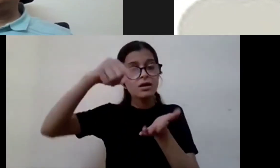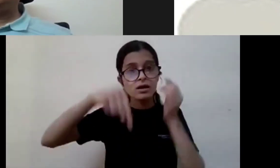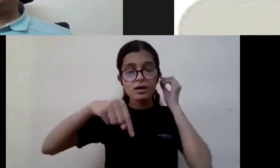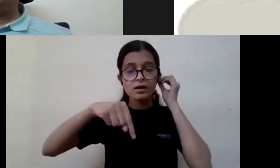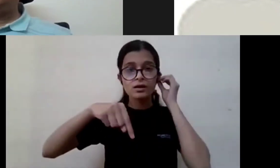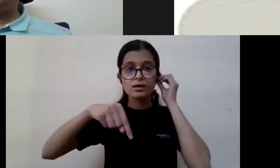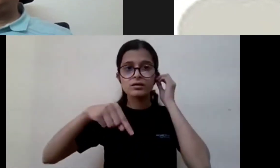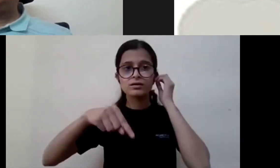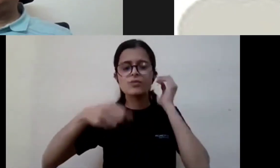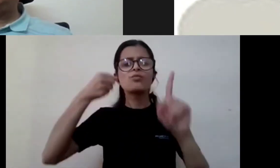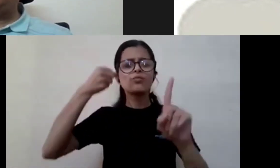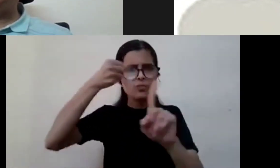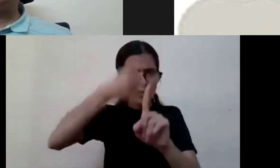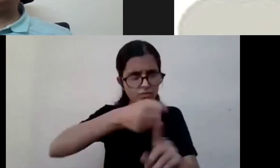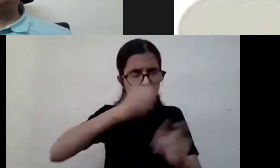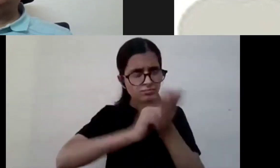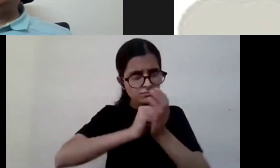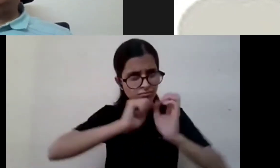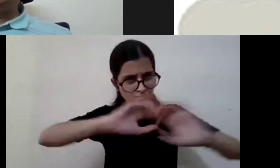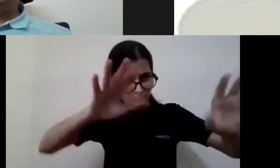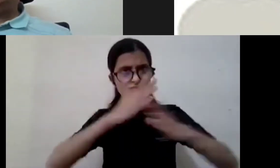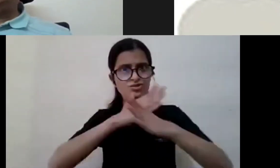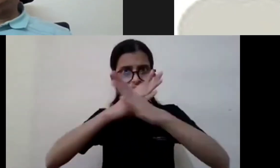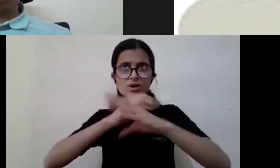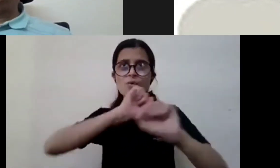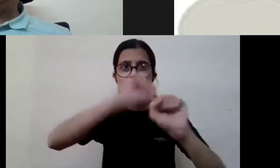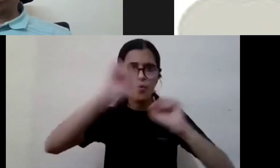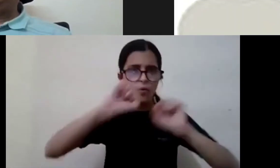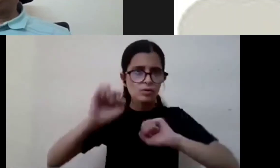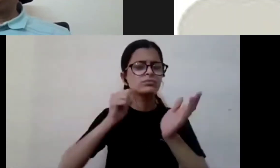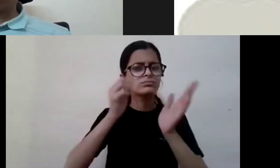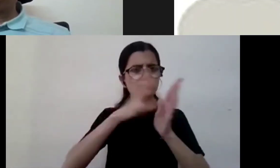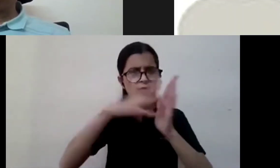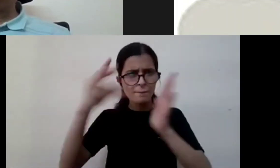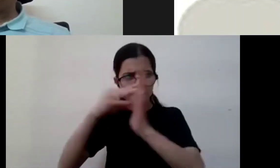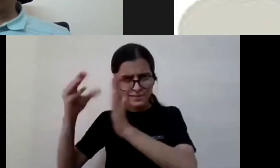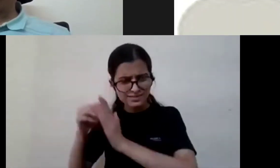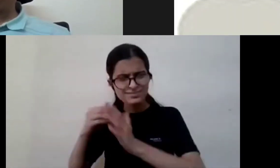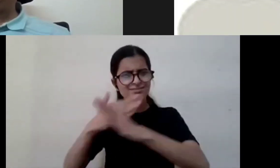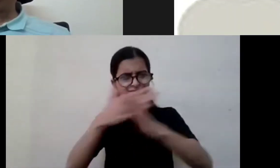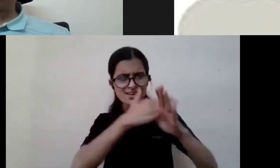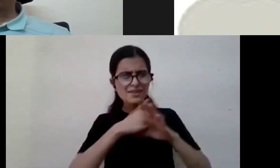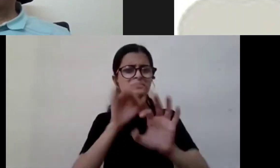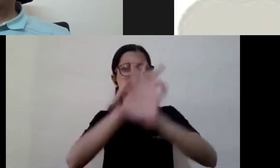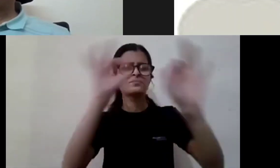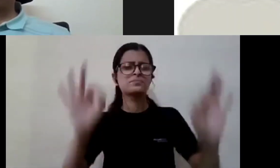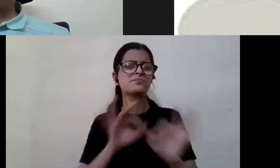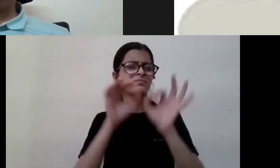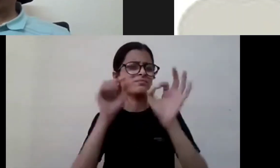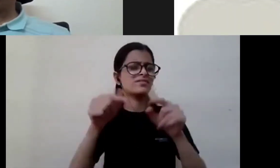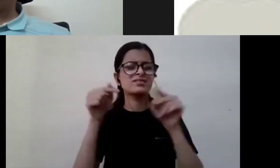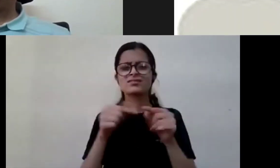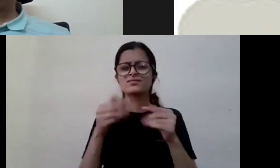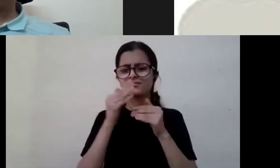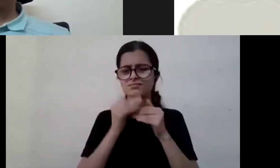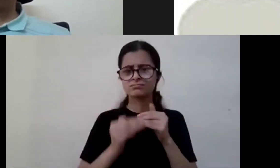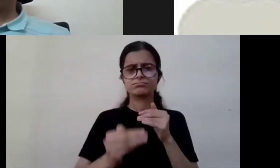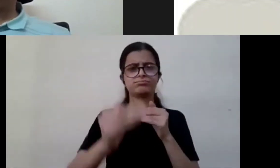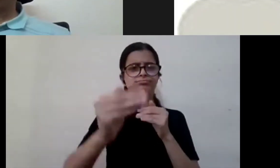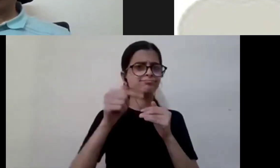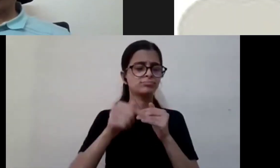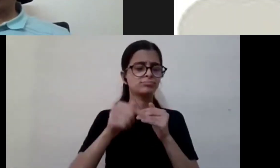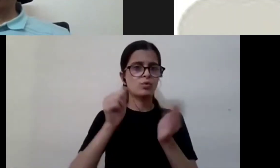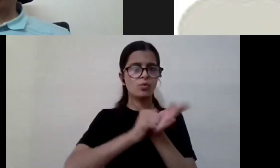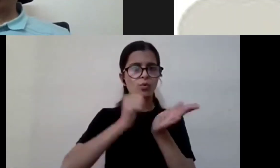or publishers to share their copies right so so this is going beyond copyright exception